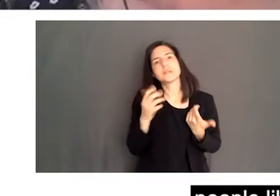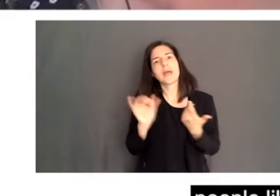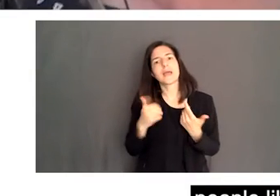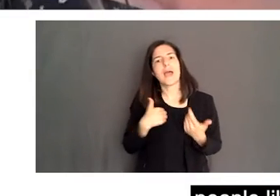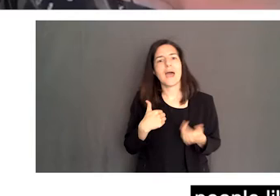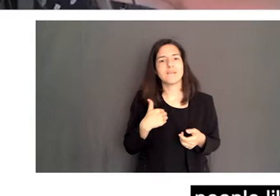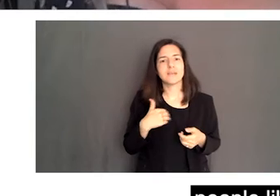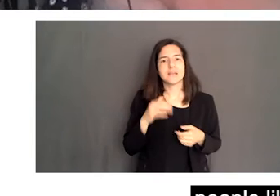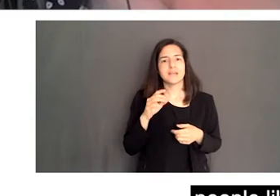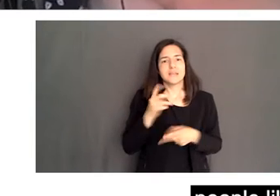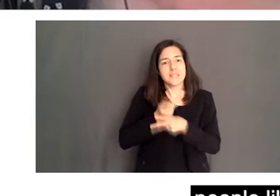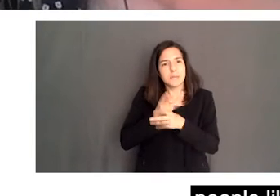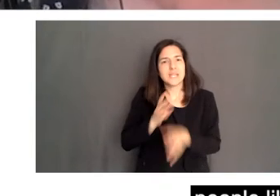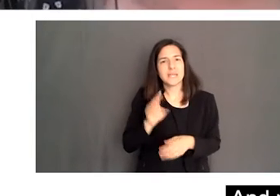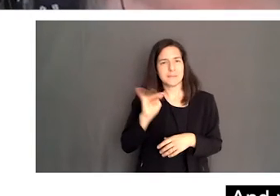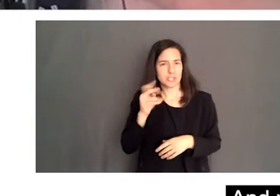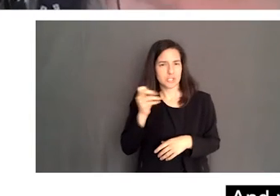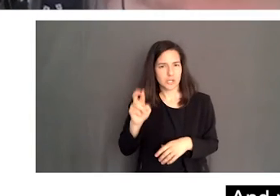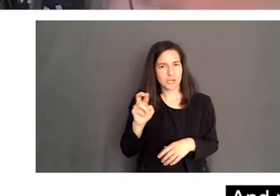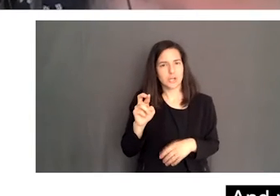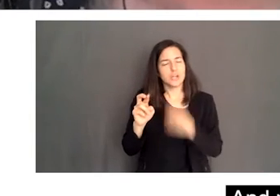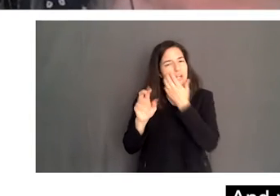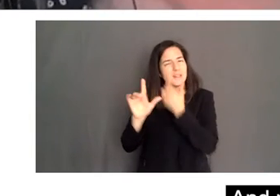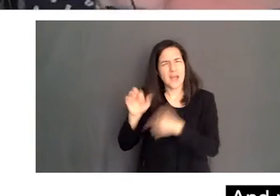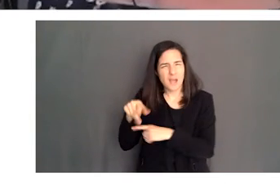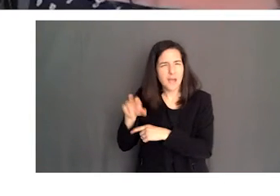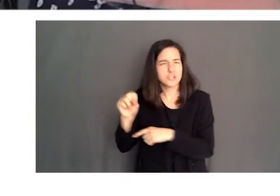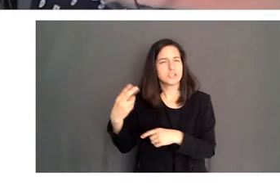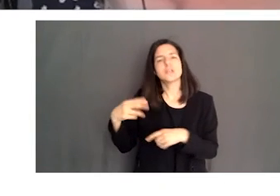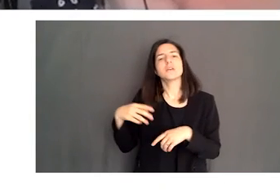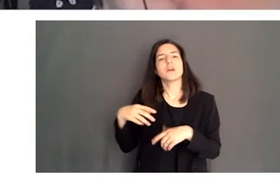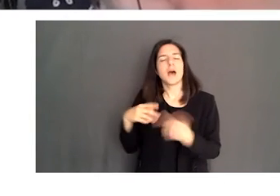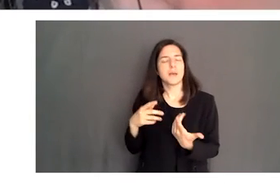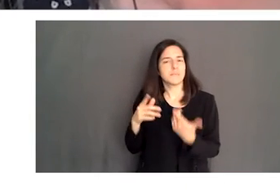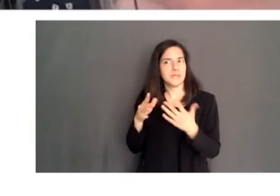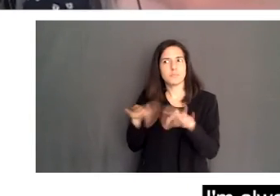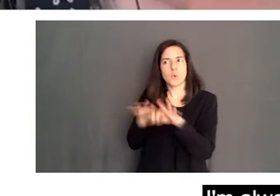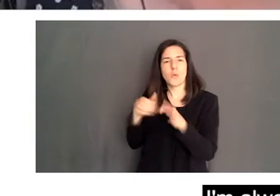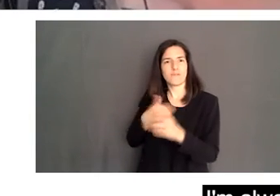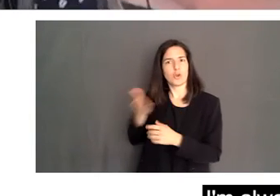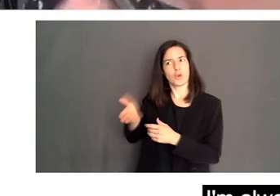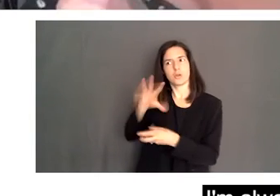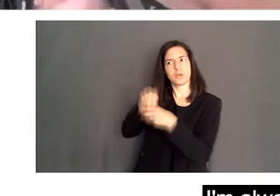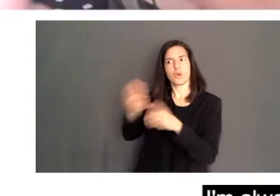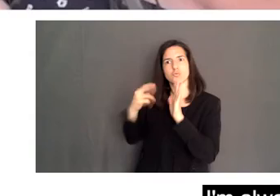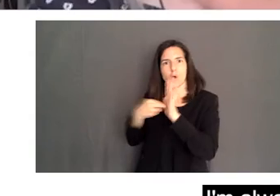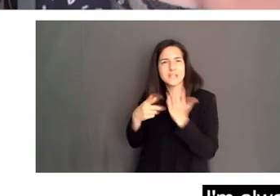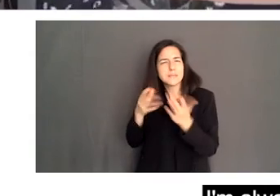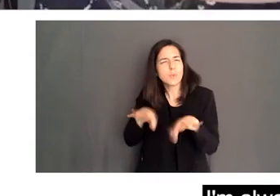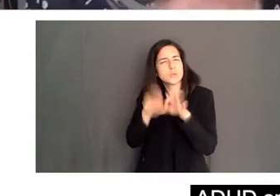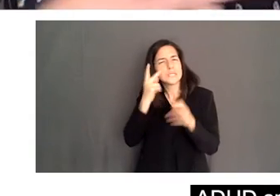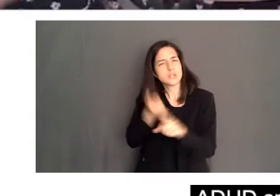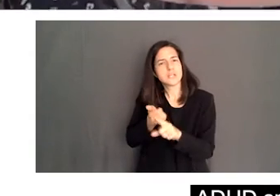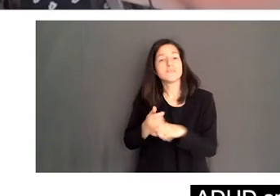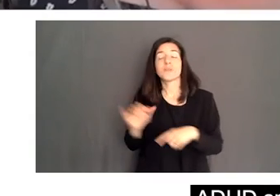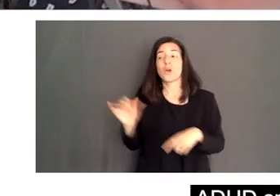Minister Lavache be in her job, and people can see themselves. It's really important to see yourself. I'm always hearing that also from people